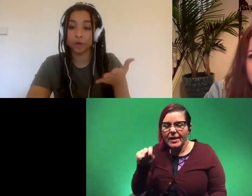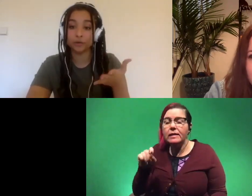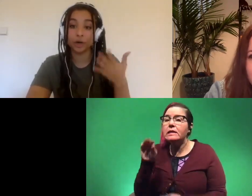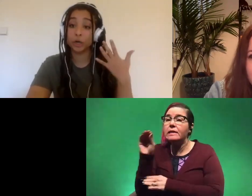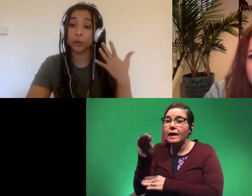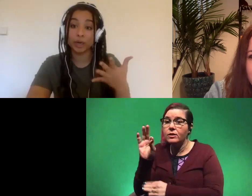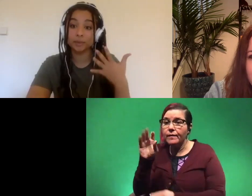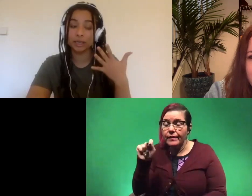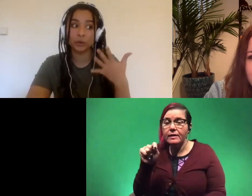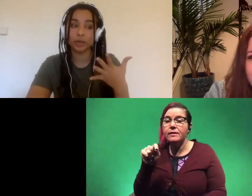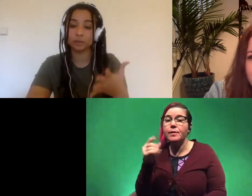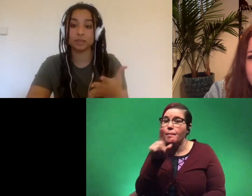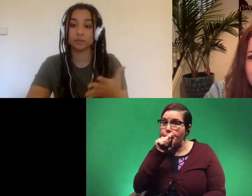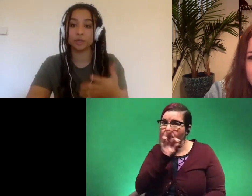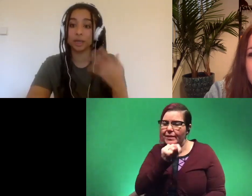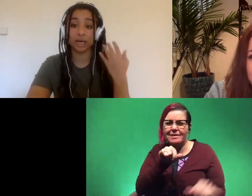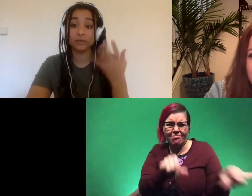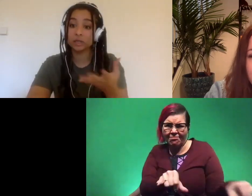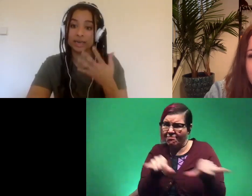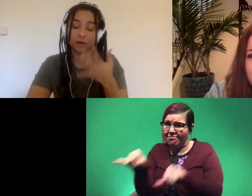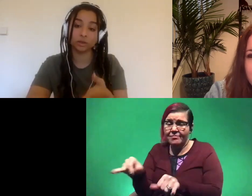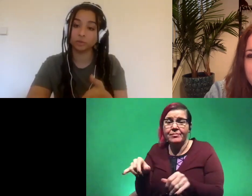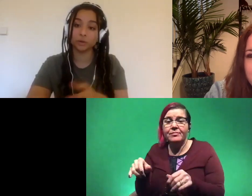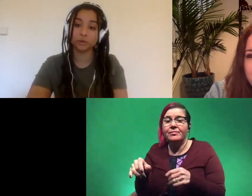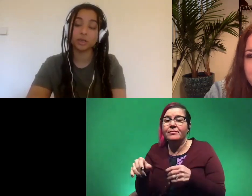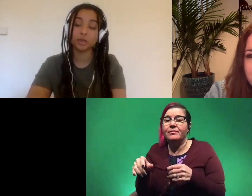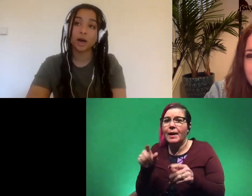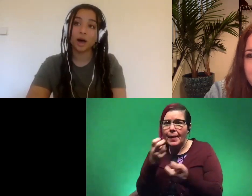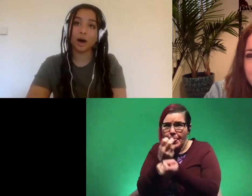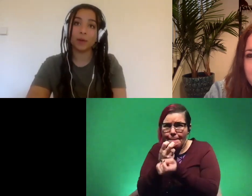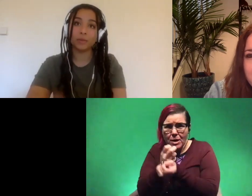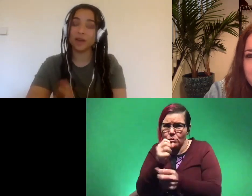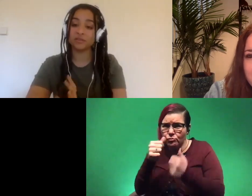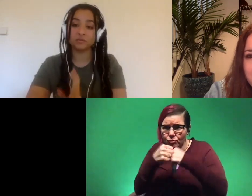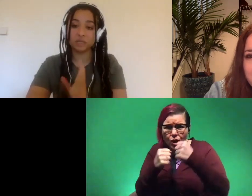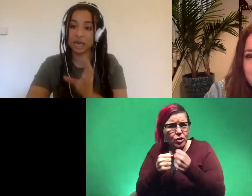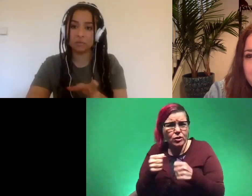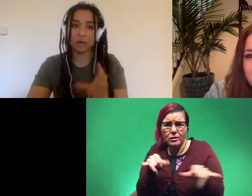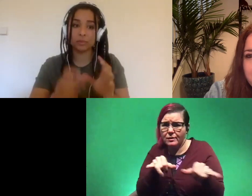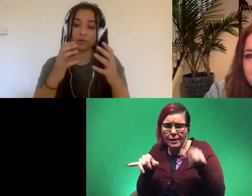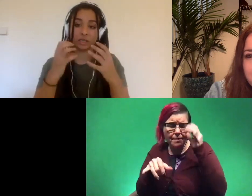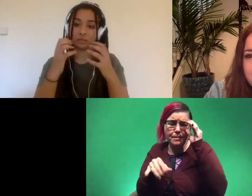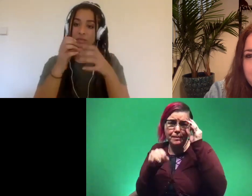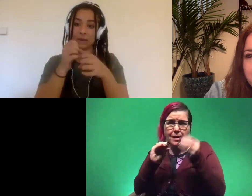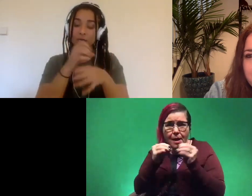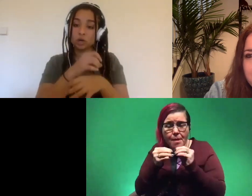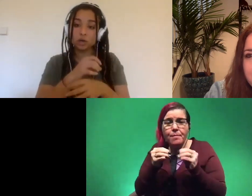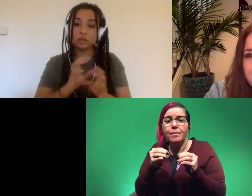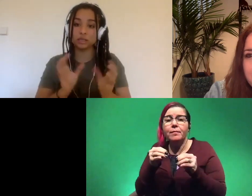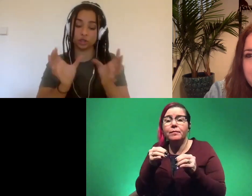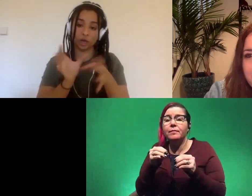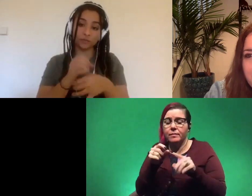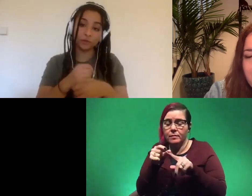and bird feet are incredibly incredibly similar like even down to the bones um they have the same number of like same